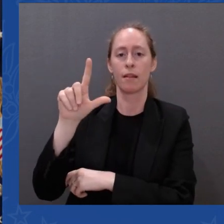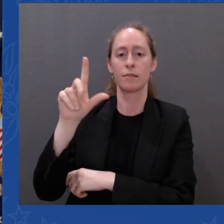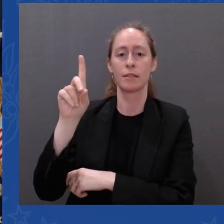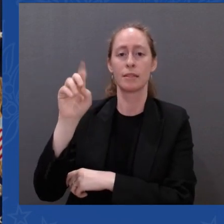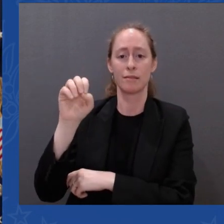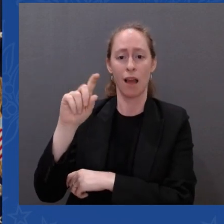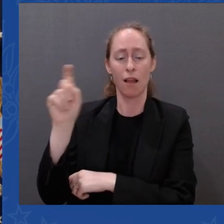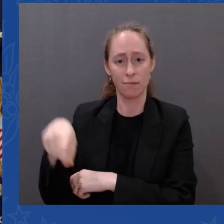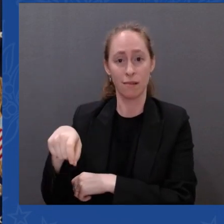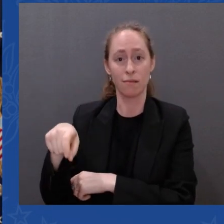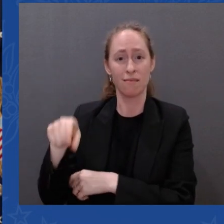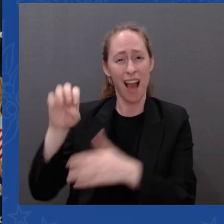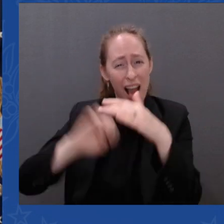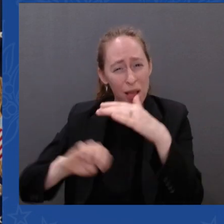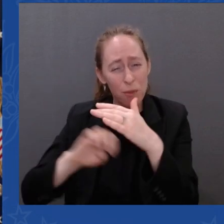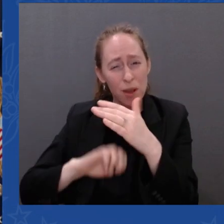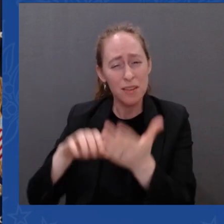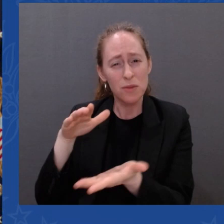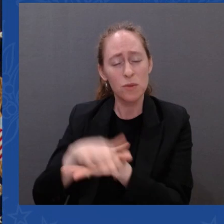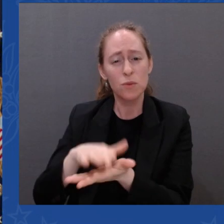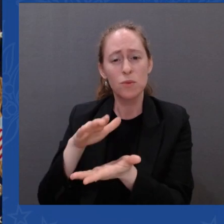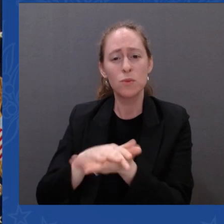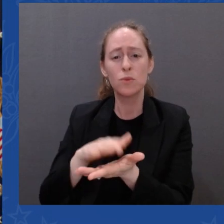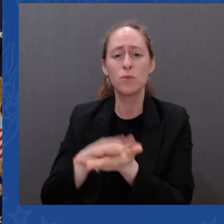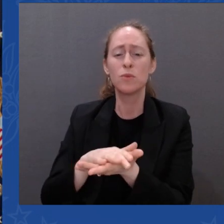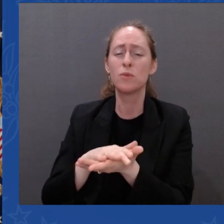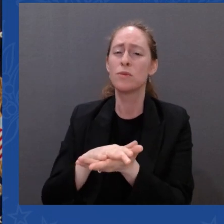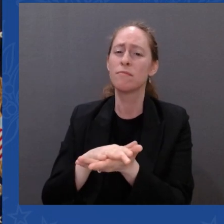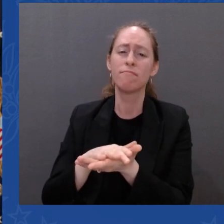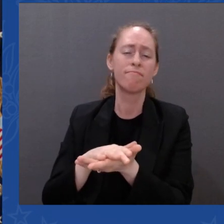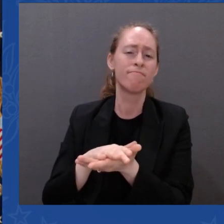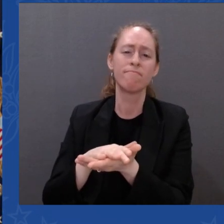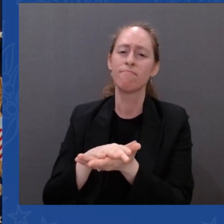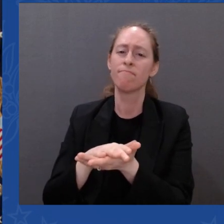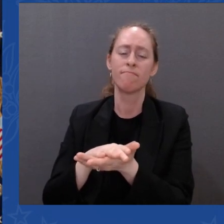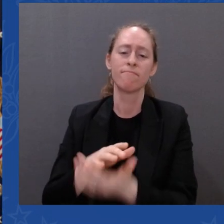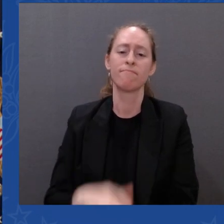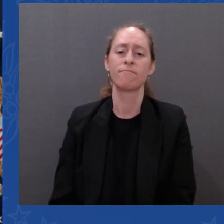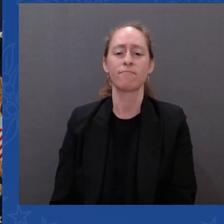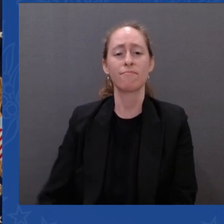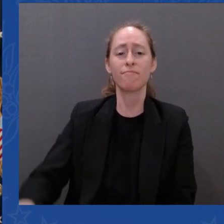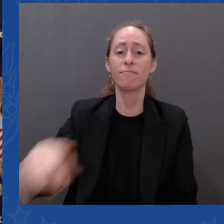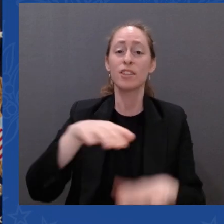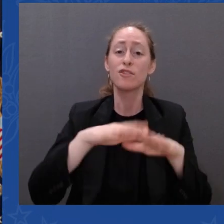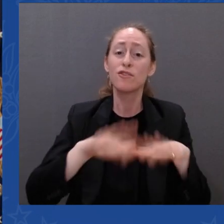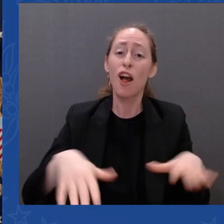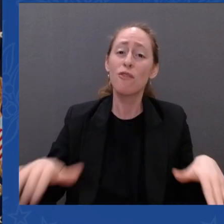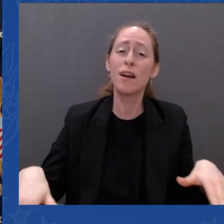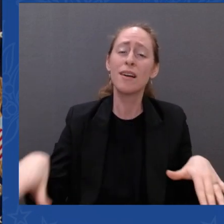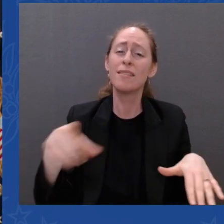Beautiful, innocent, second, third, fourth graders.